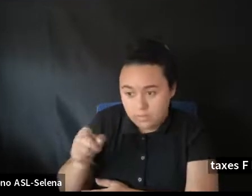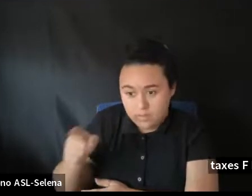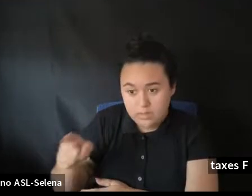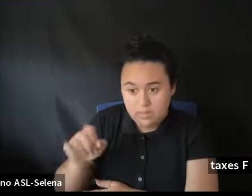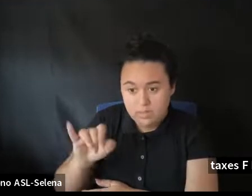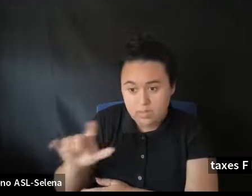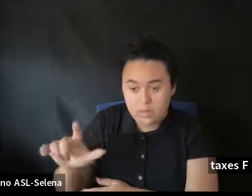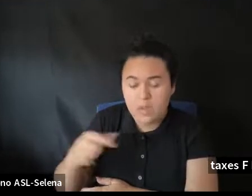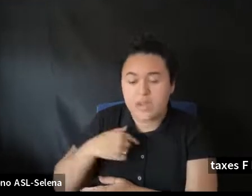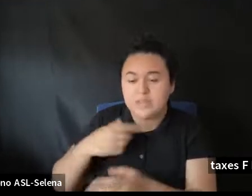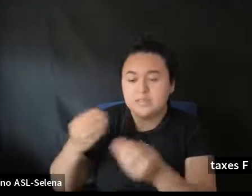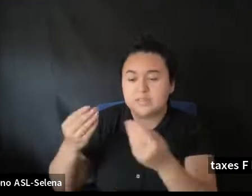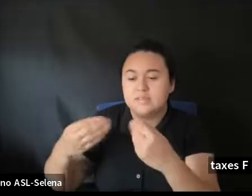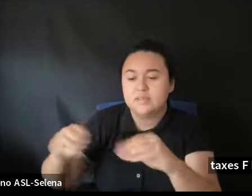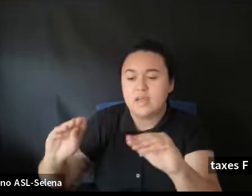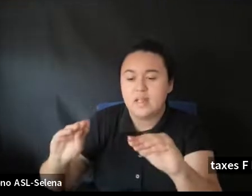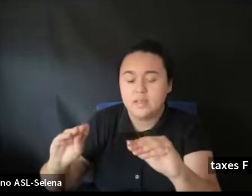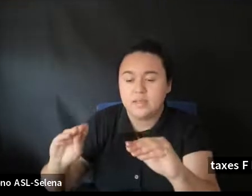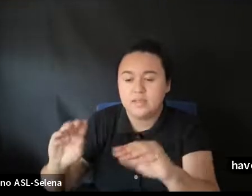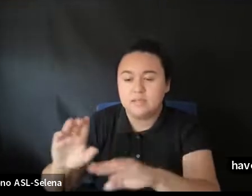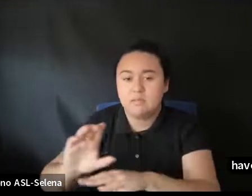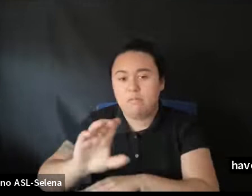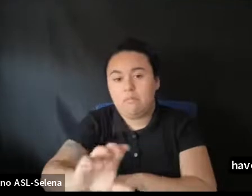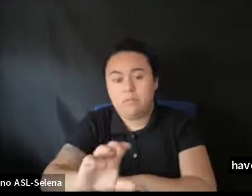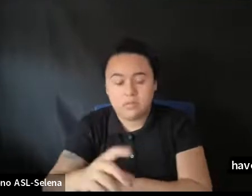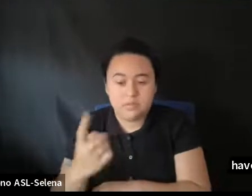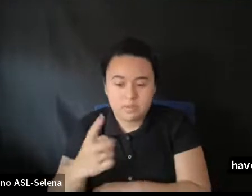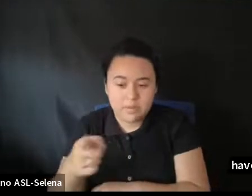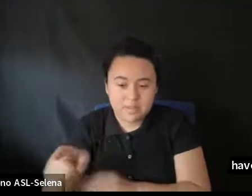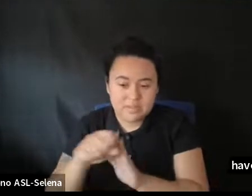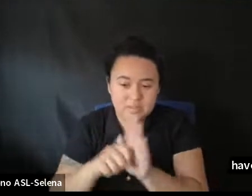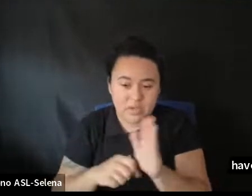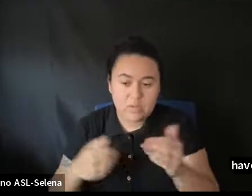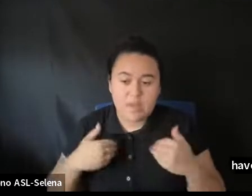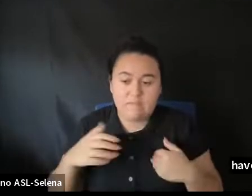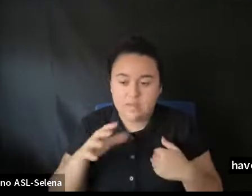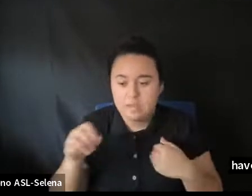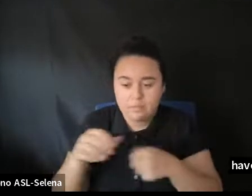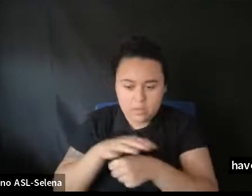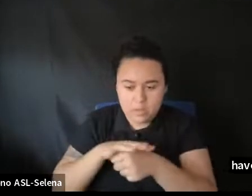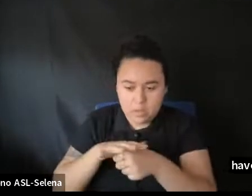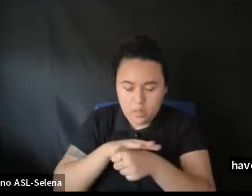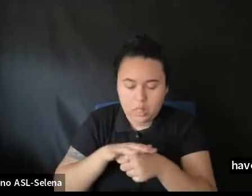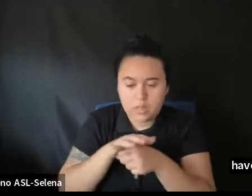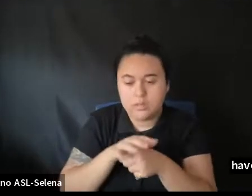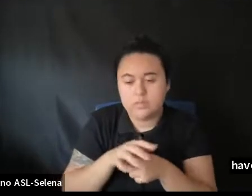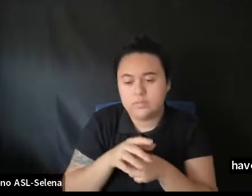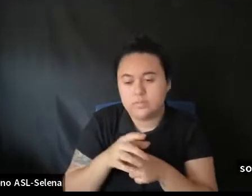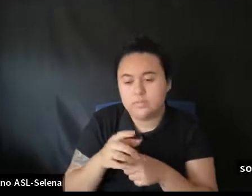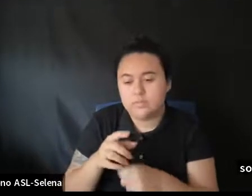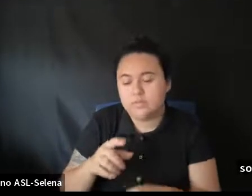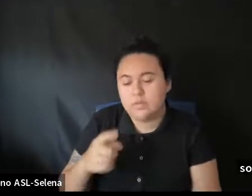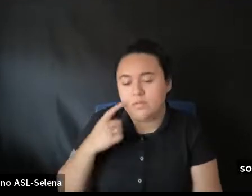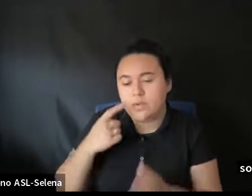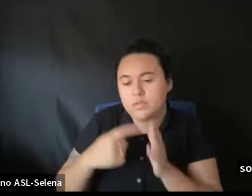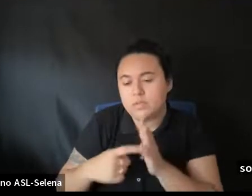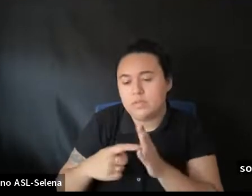sell that to someone in the state who does. For instance, the X, Y, Z.